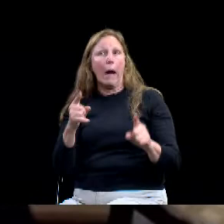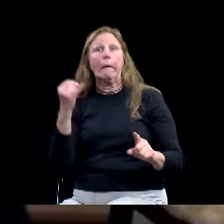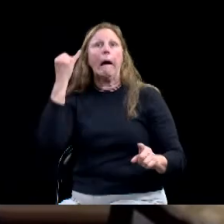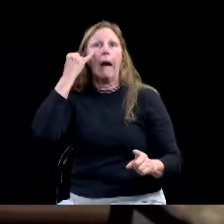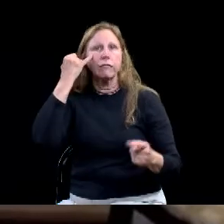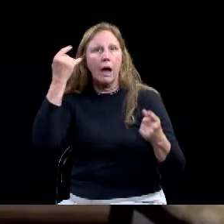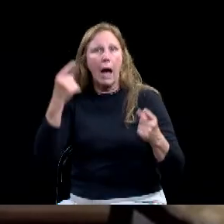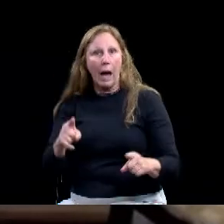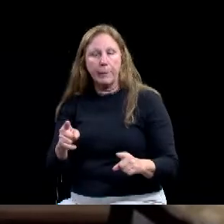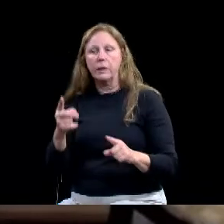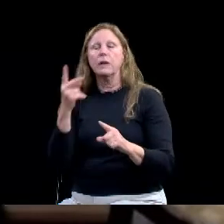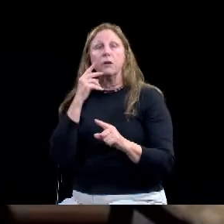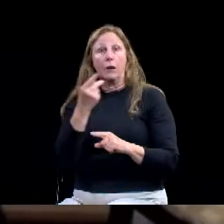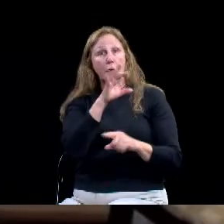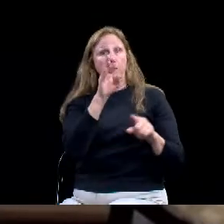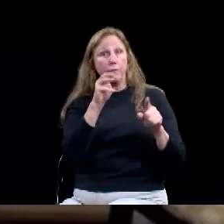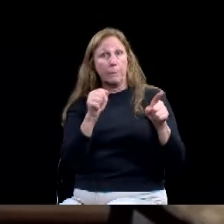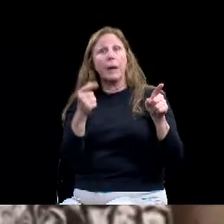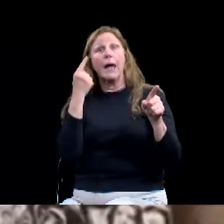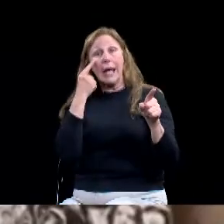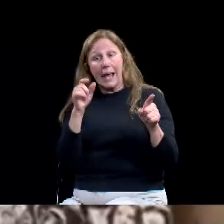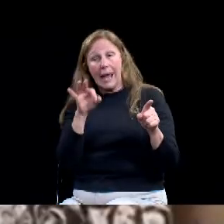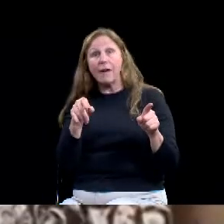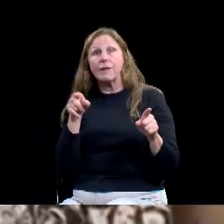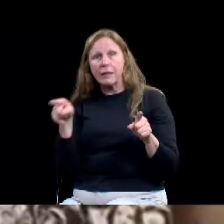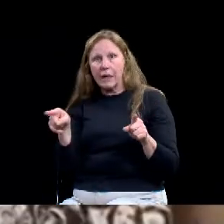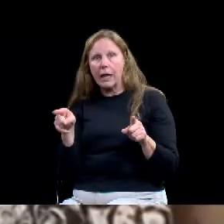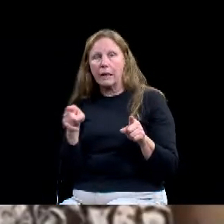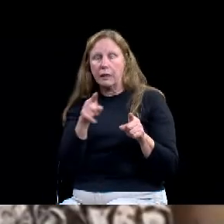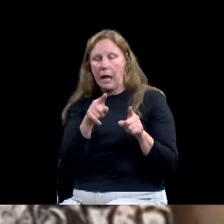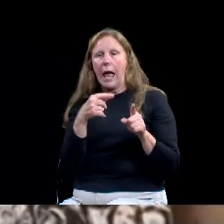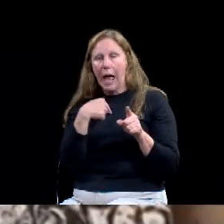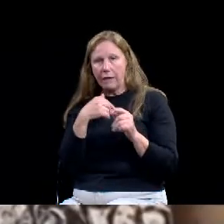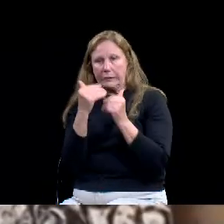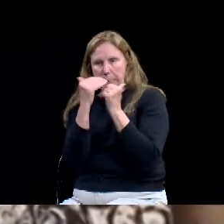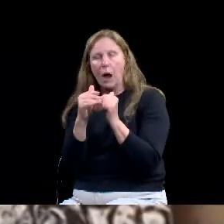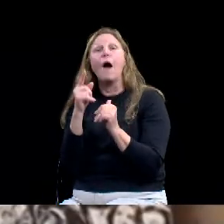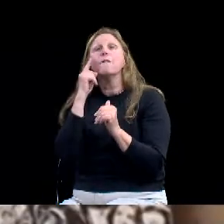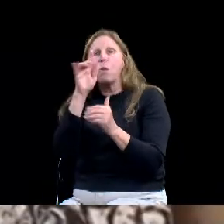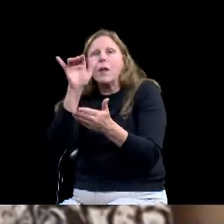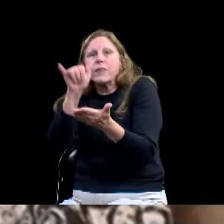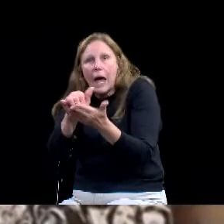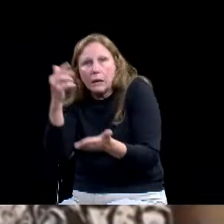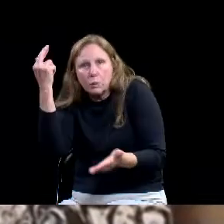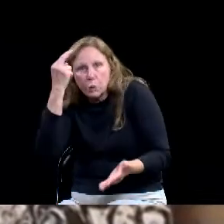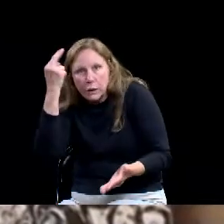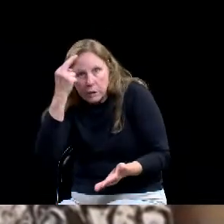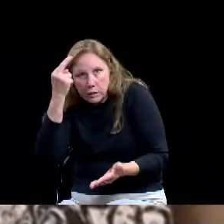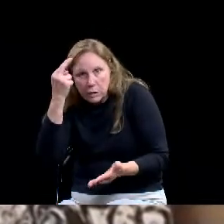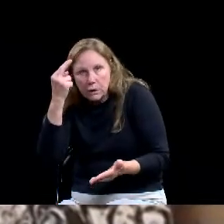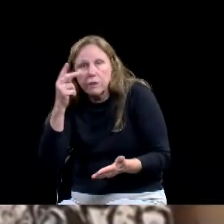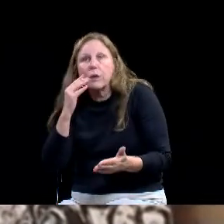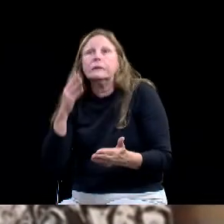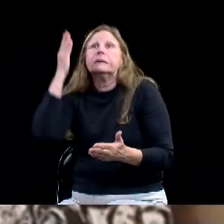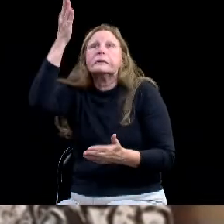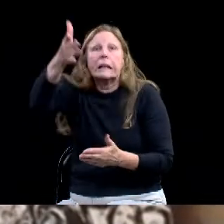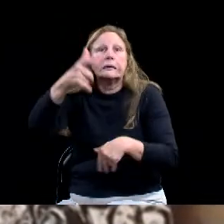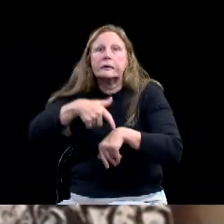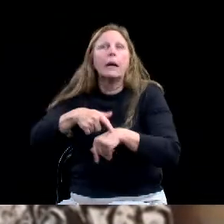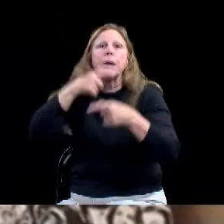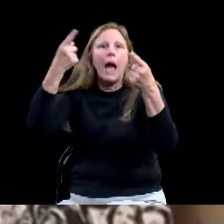for future emergencies. Okay, good. Those are the things that I wanted to hear you say, um, because we realized what,